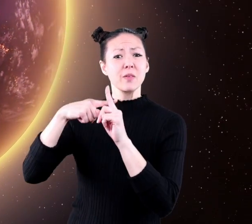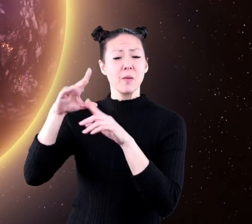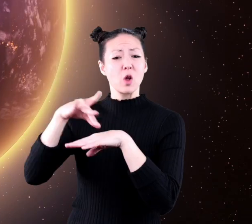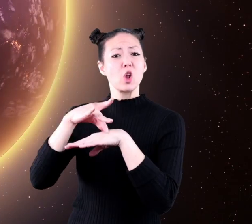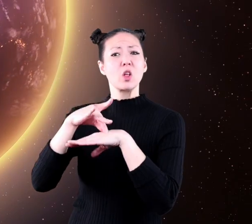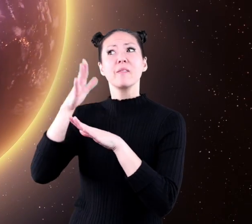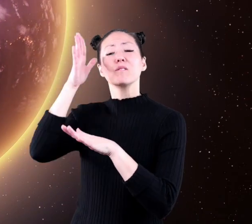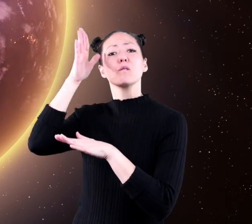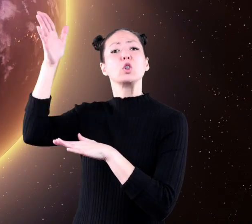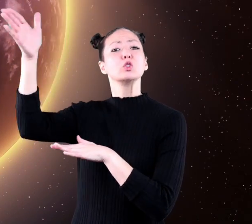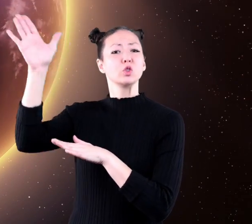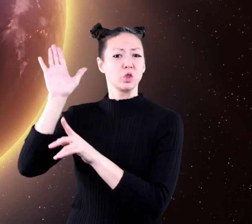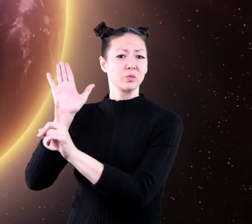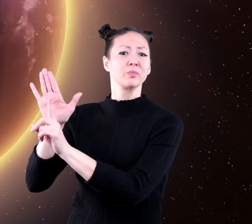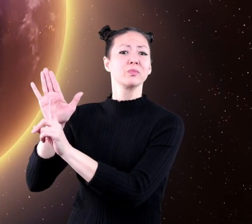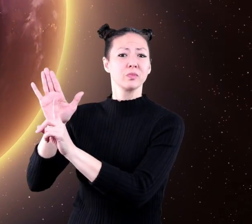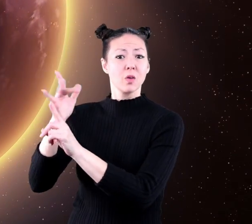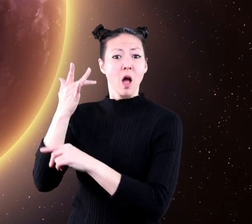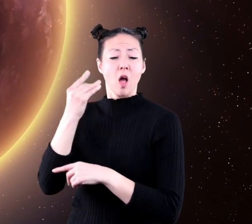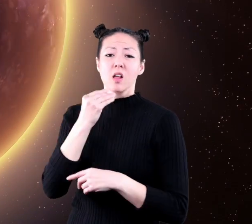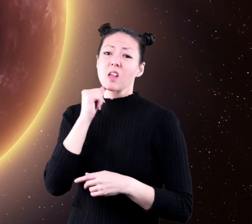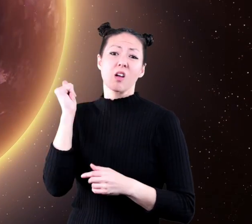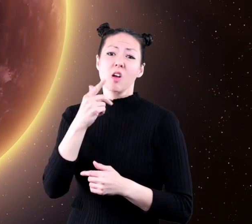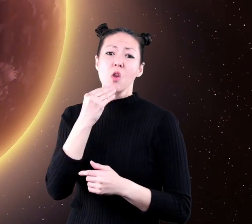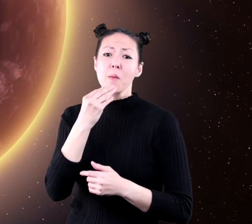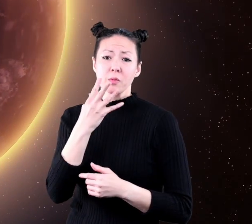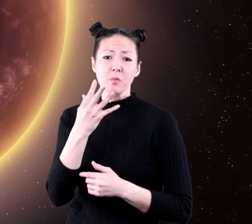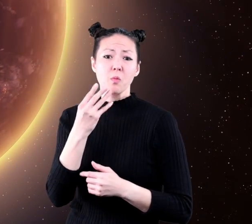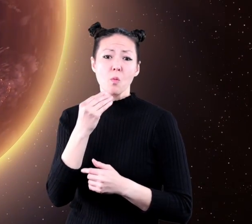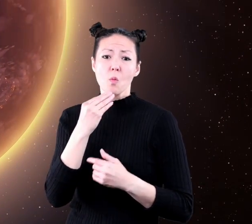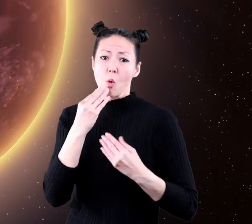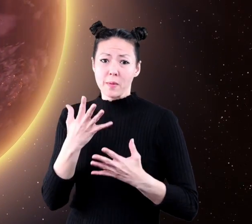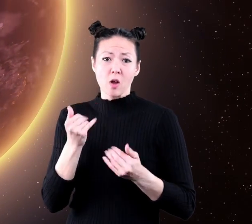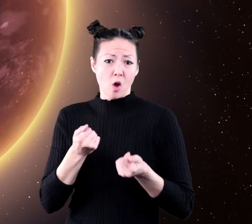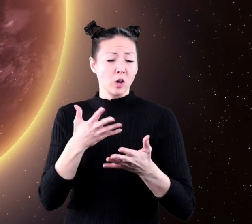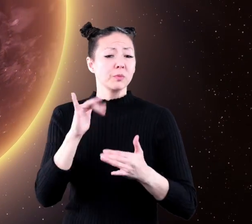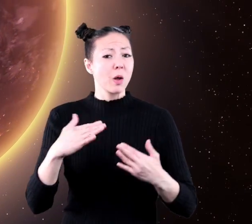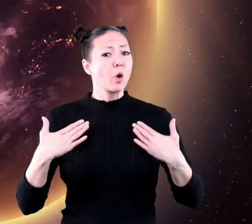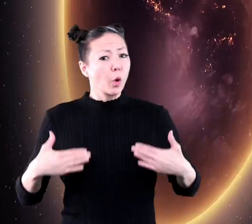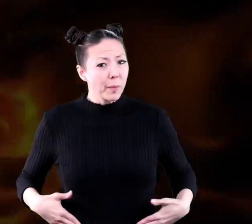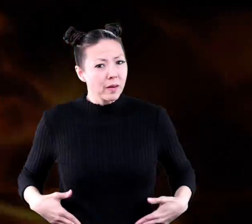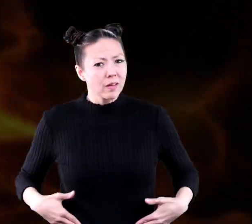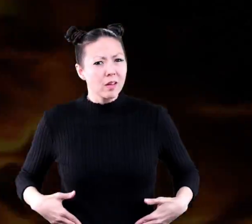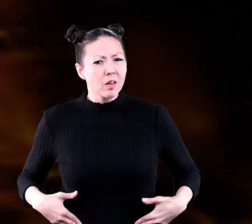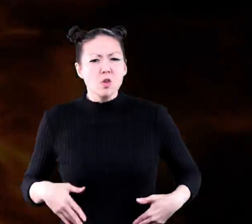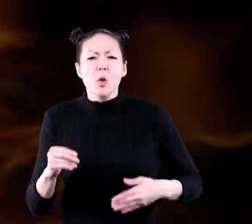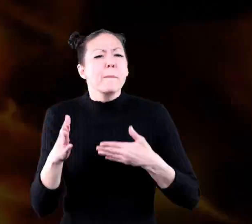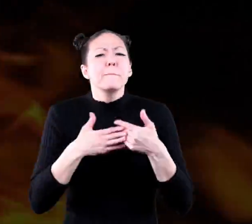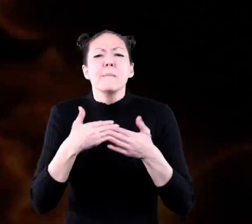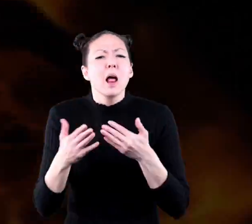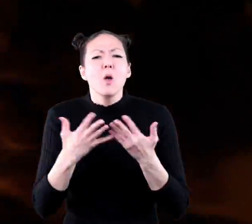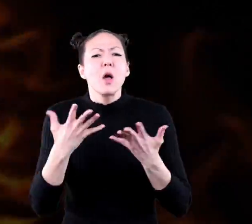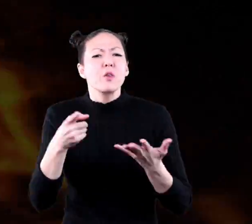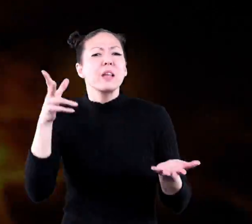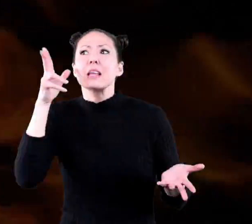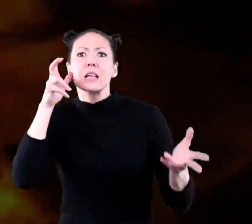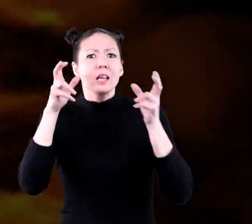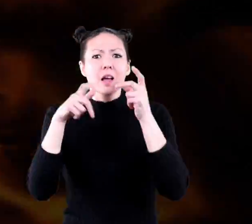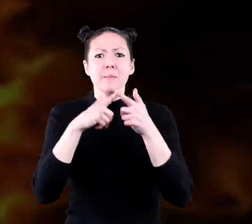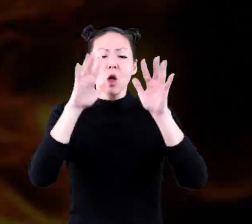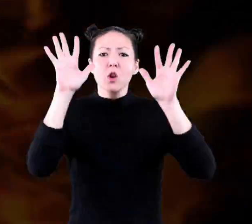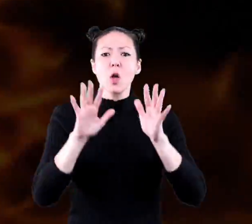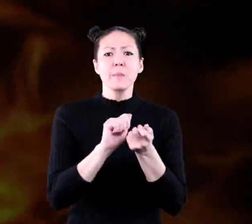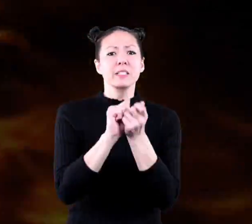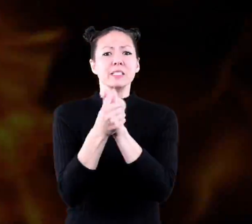Earth in the future because not all global warming is caused by humans. But no matter what you may hear about